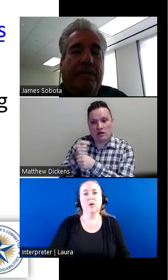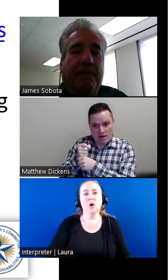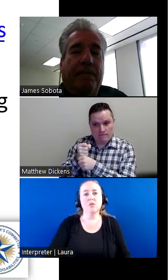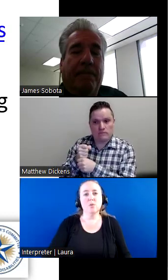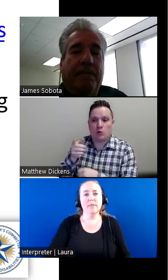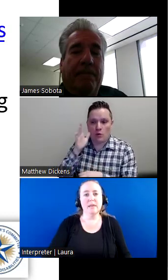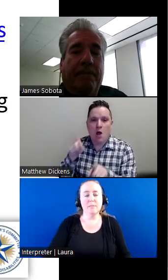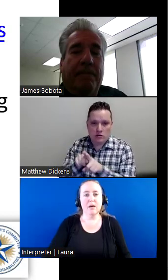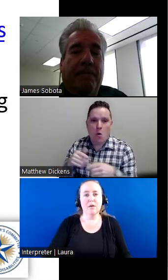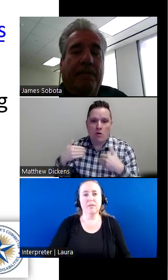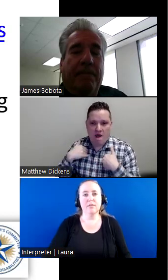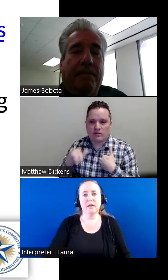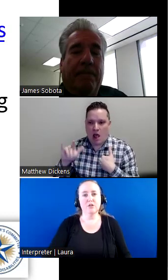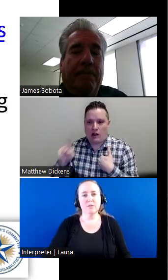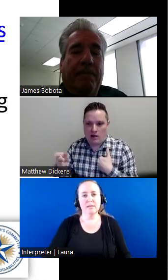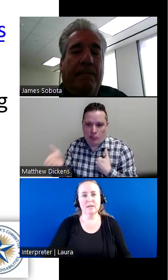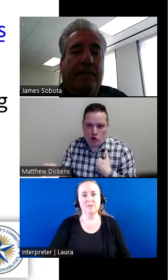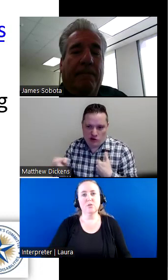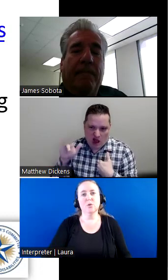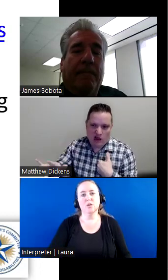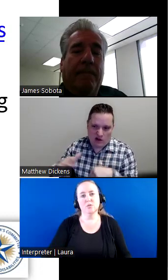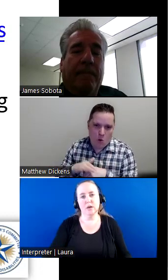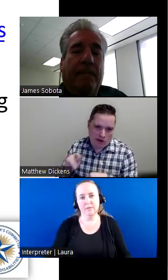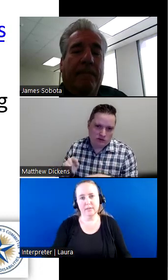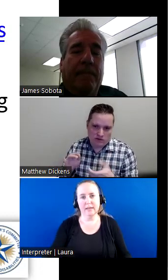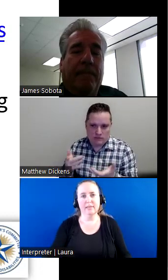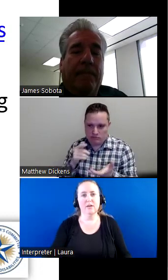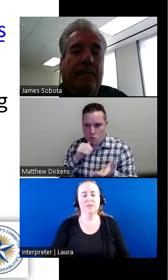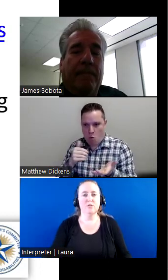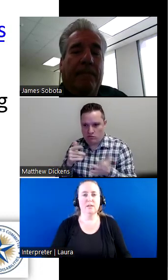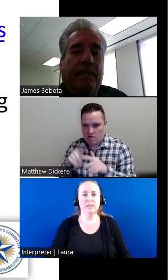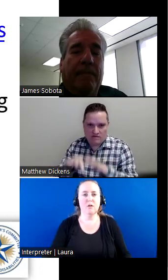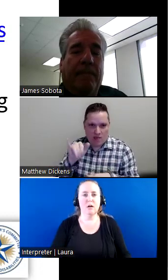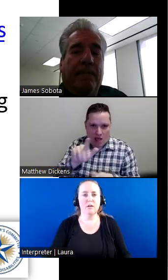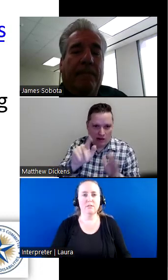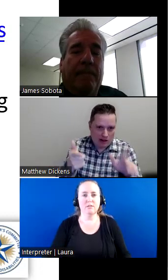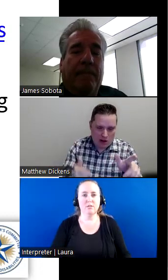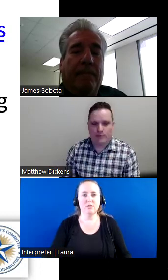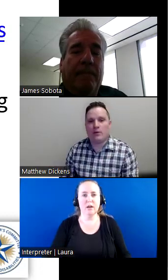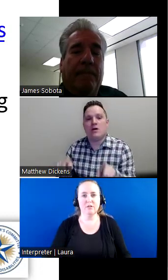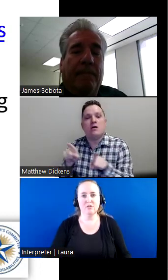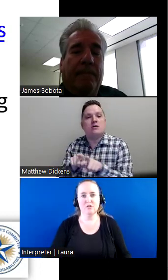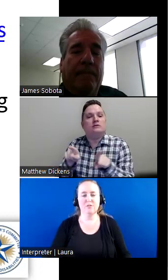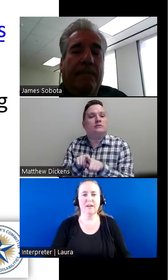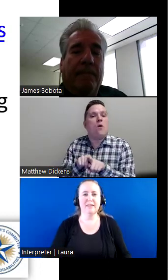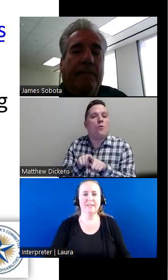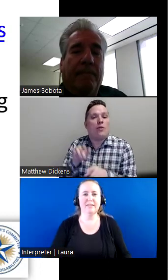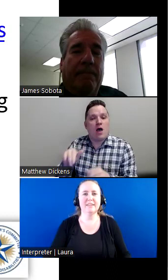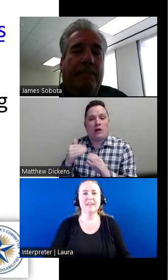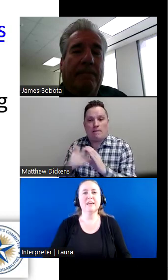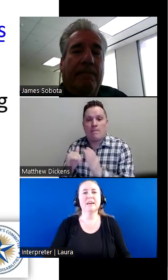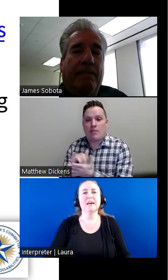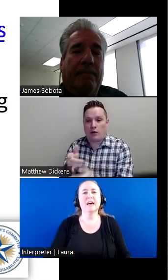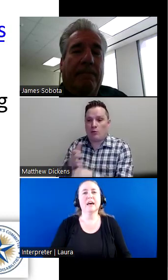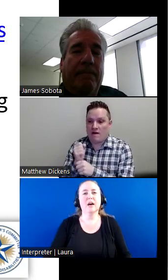And also in the email that you receive, you will also have the link there that you can click on so you don't have to search and find it.